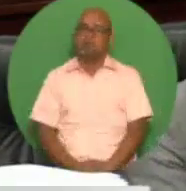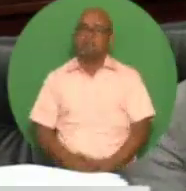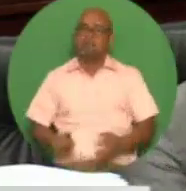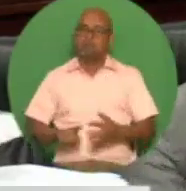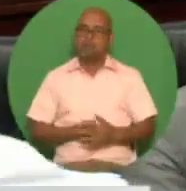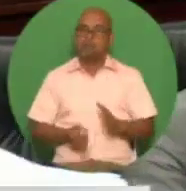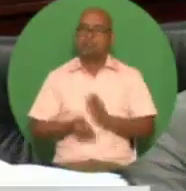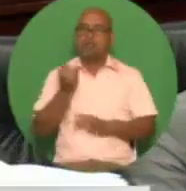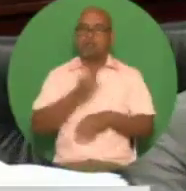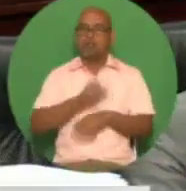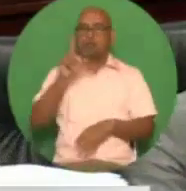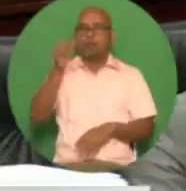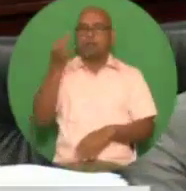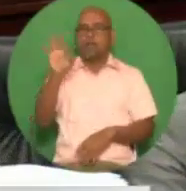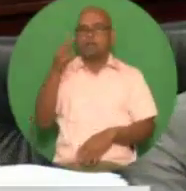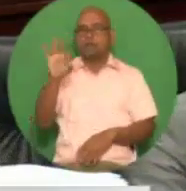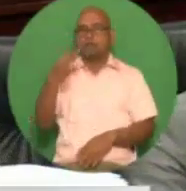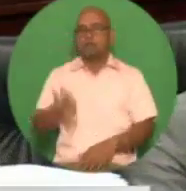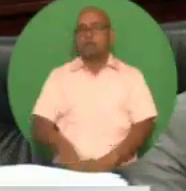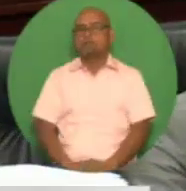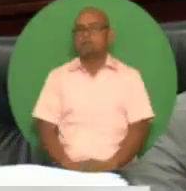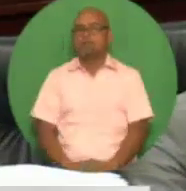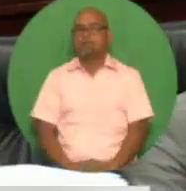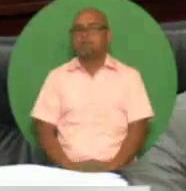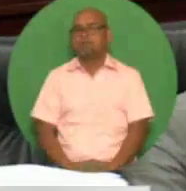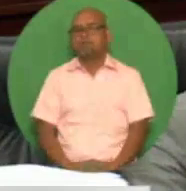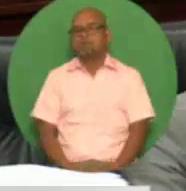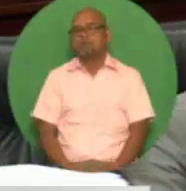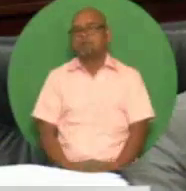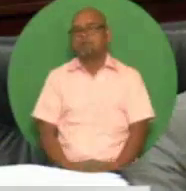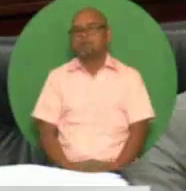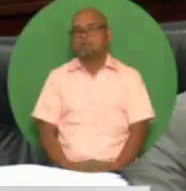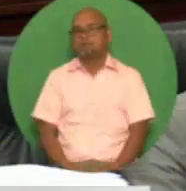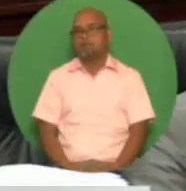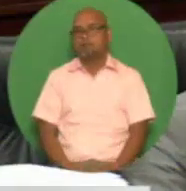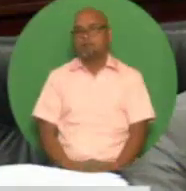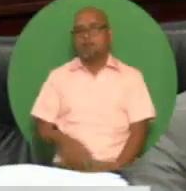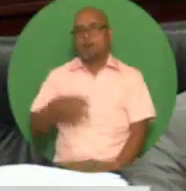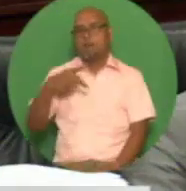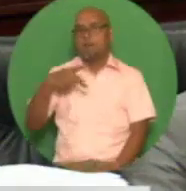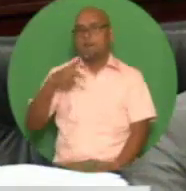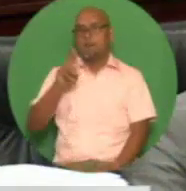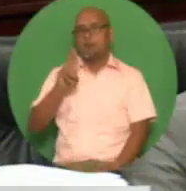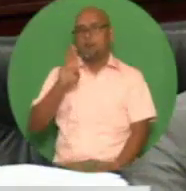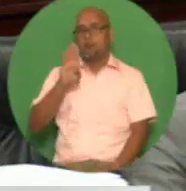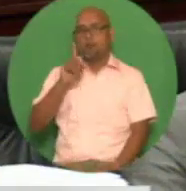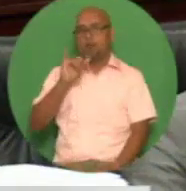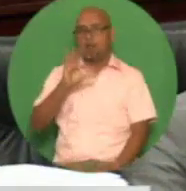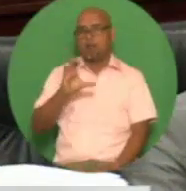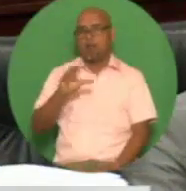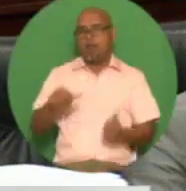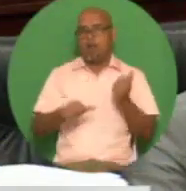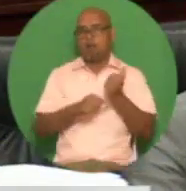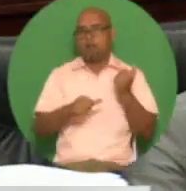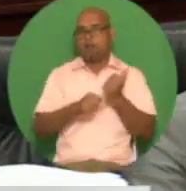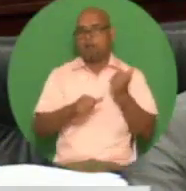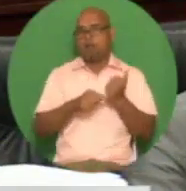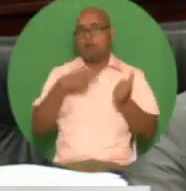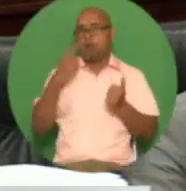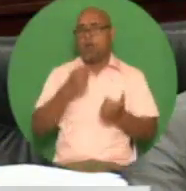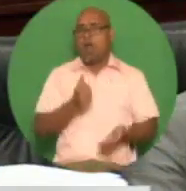on the first of january 2019 public assistance grant madam speaker again targeting the poor and vulnerable